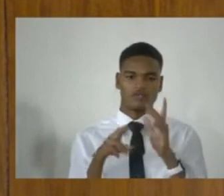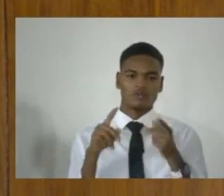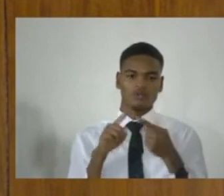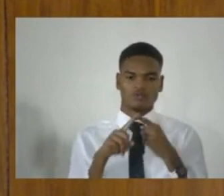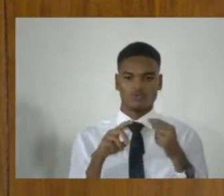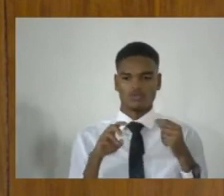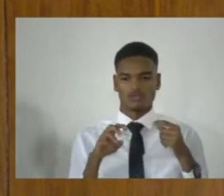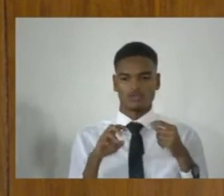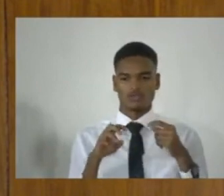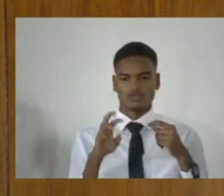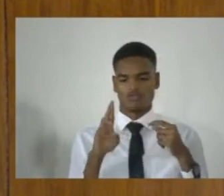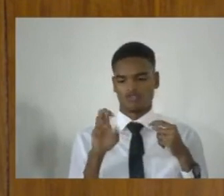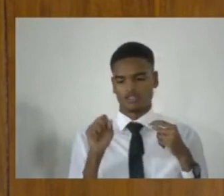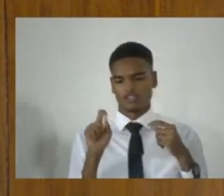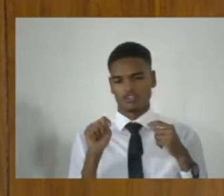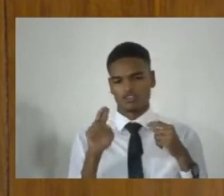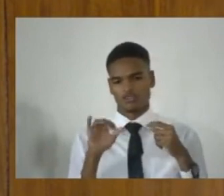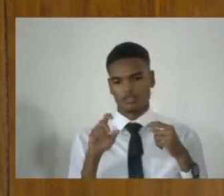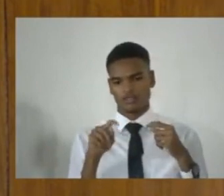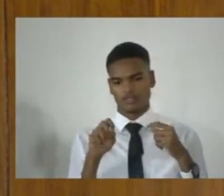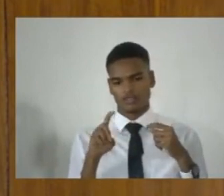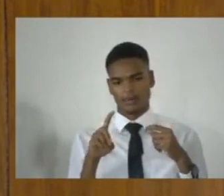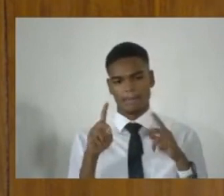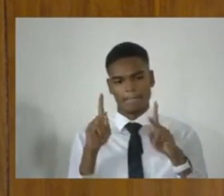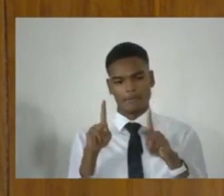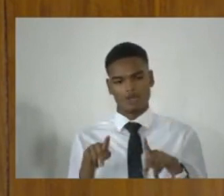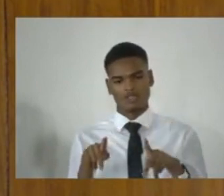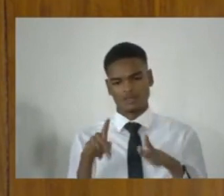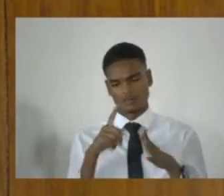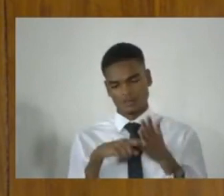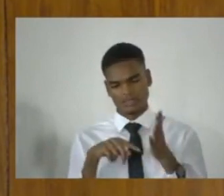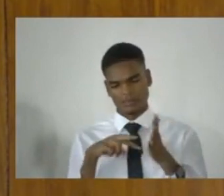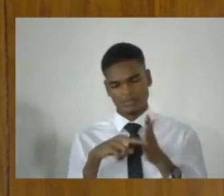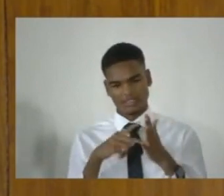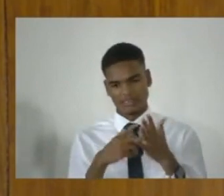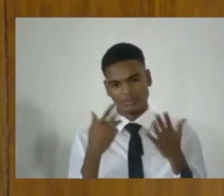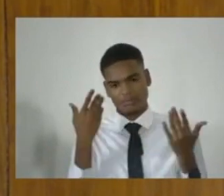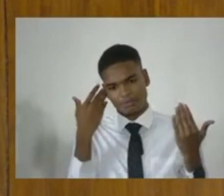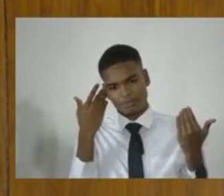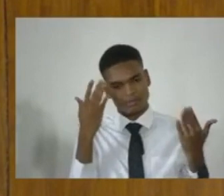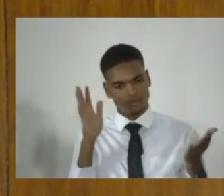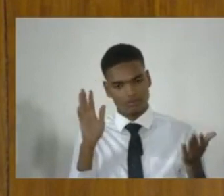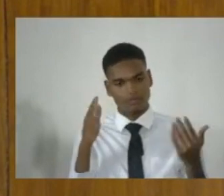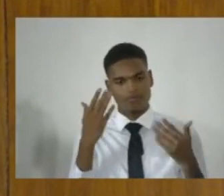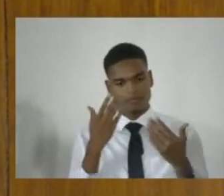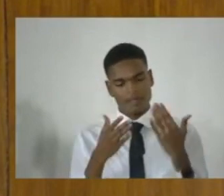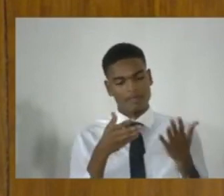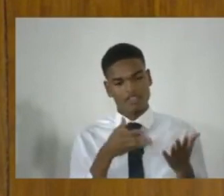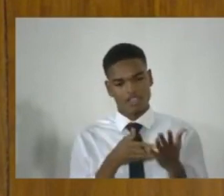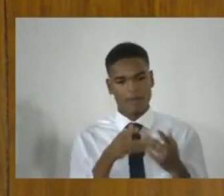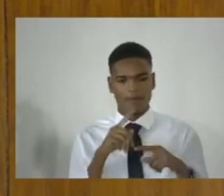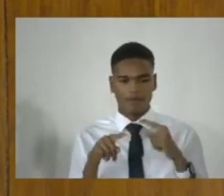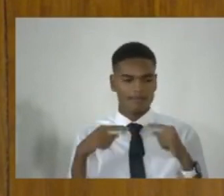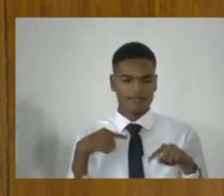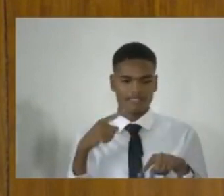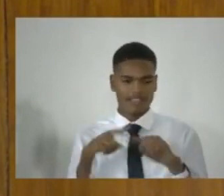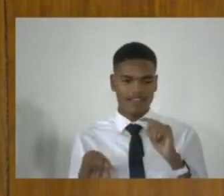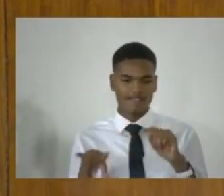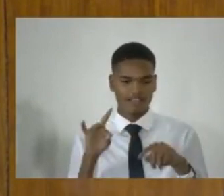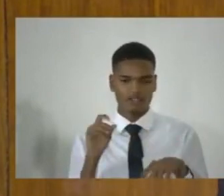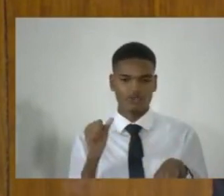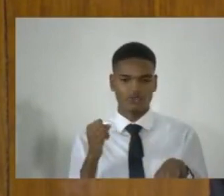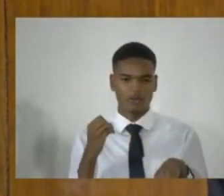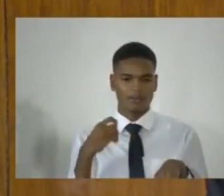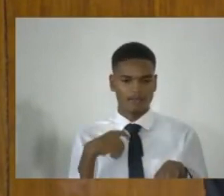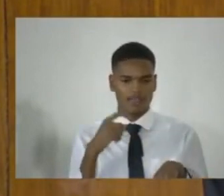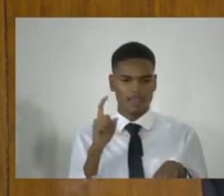wasn't able to find what a restricted person is. As I said, it's probably there, but I couldn't find it. So I'm just asking